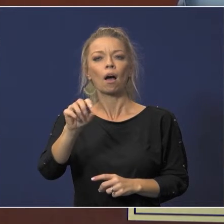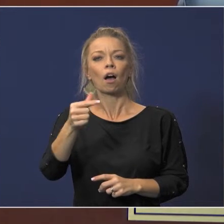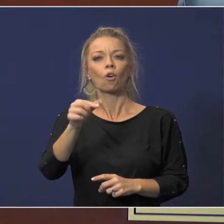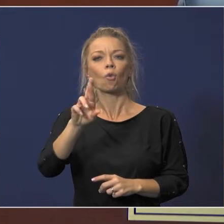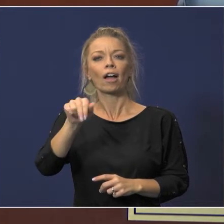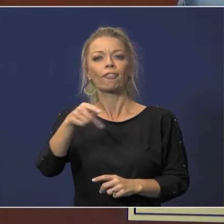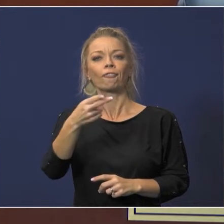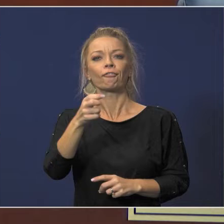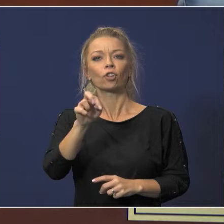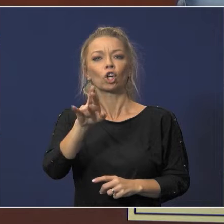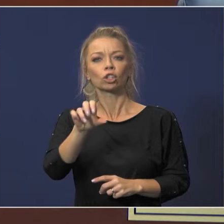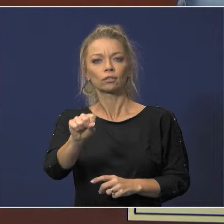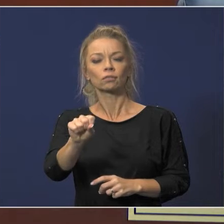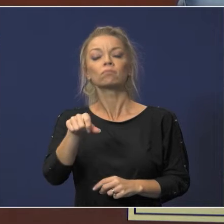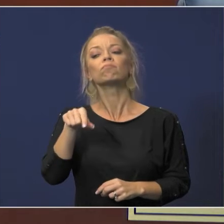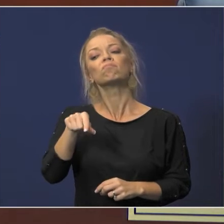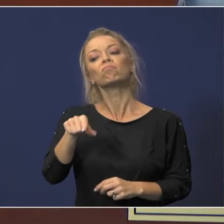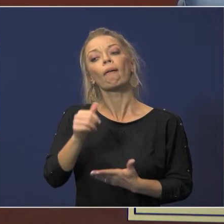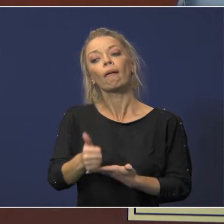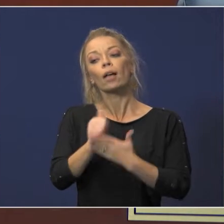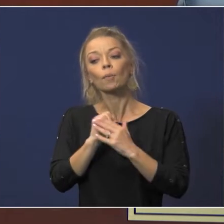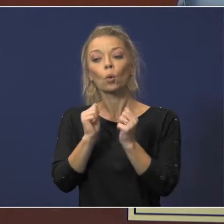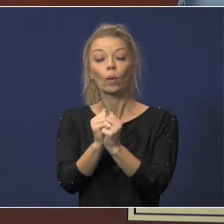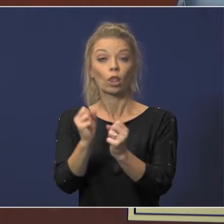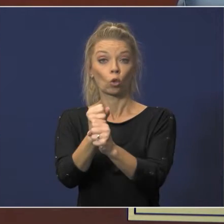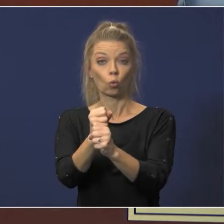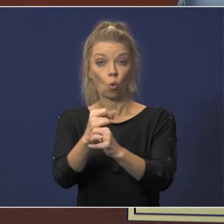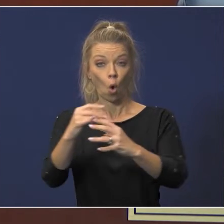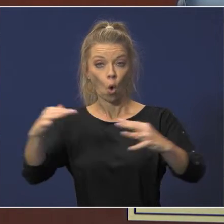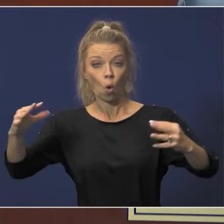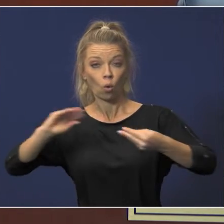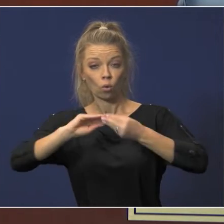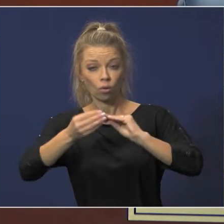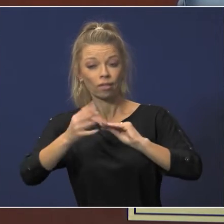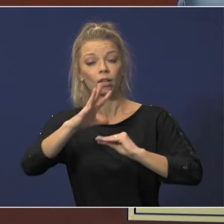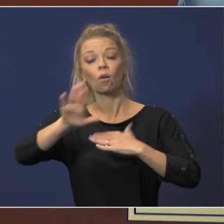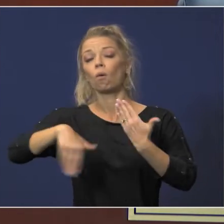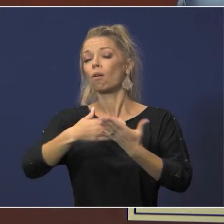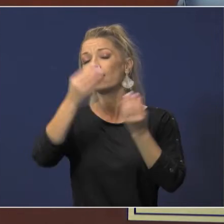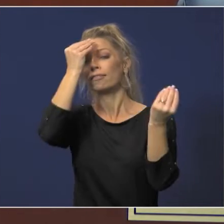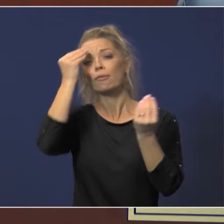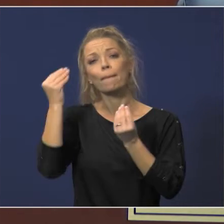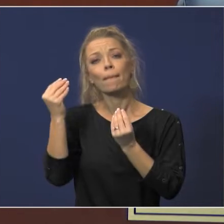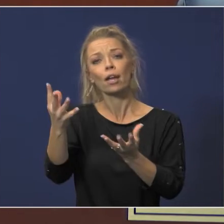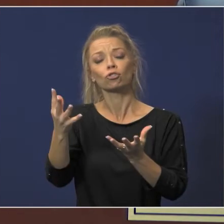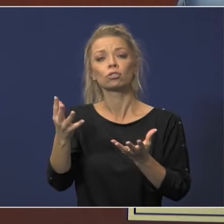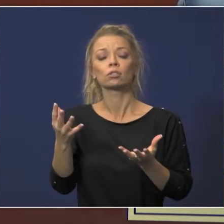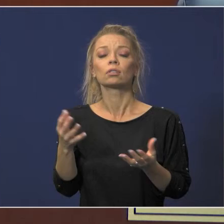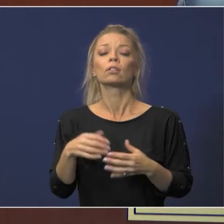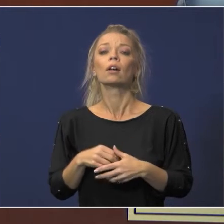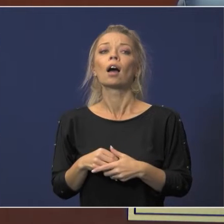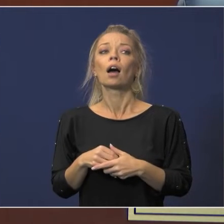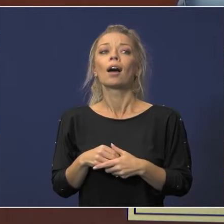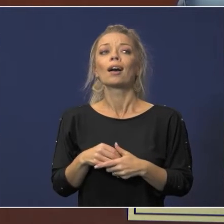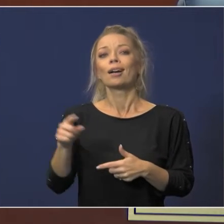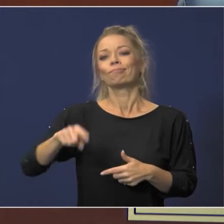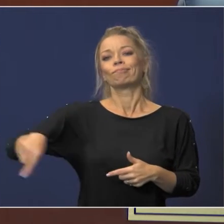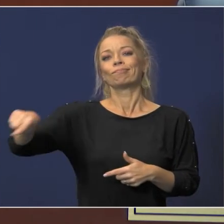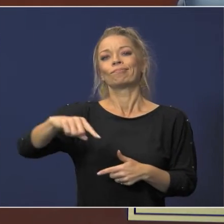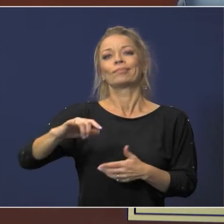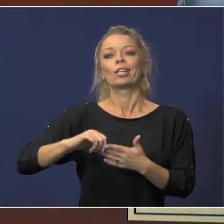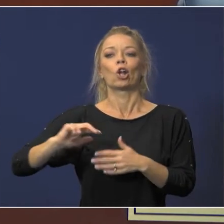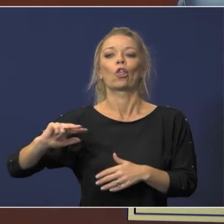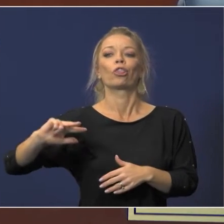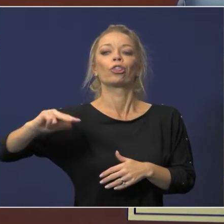with um the growth and all the information that is provided uh they they're our third